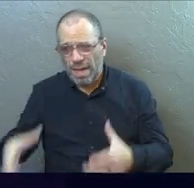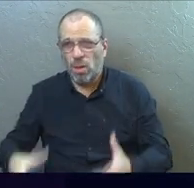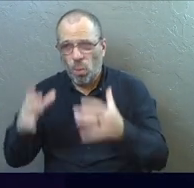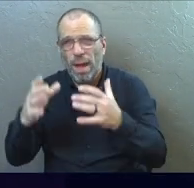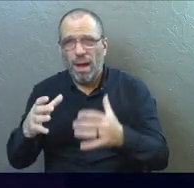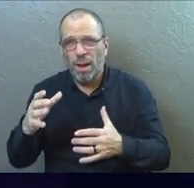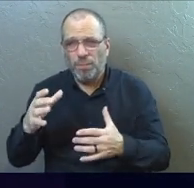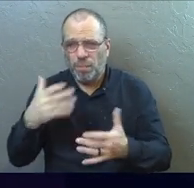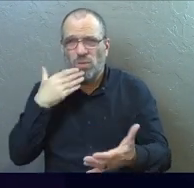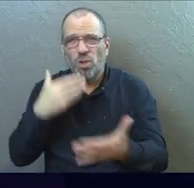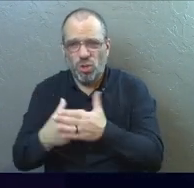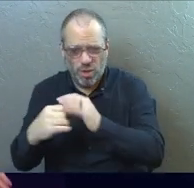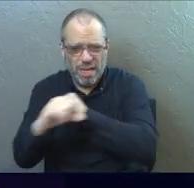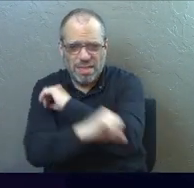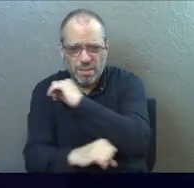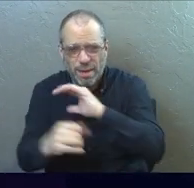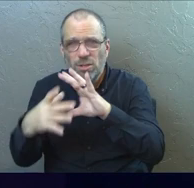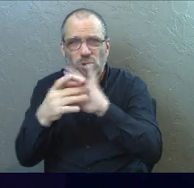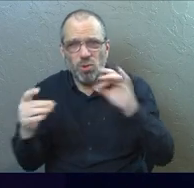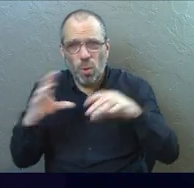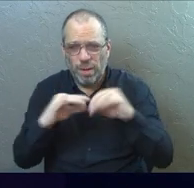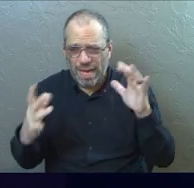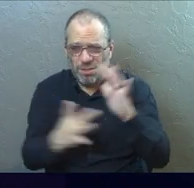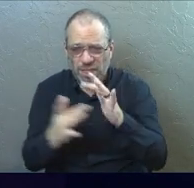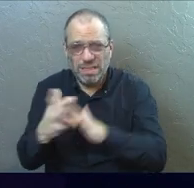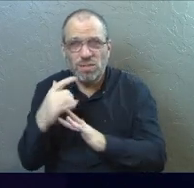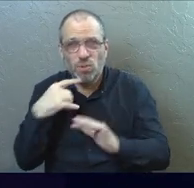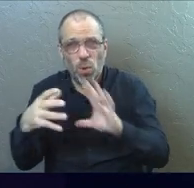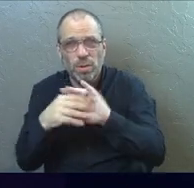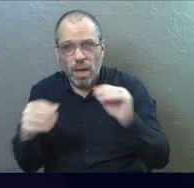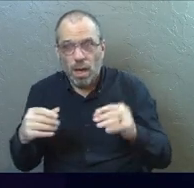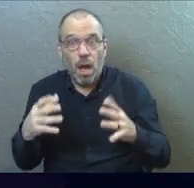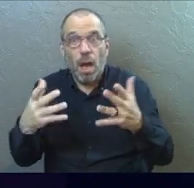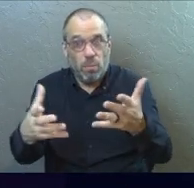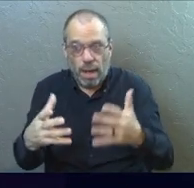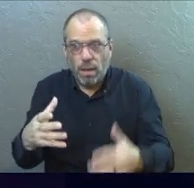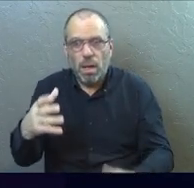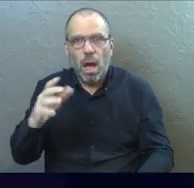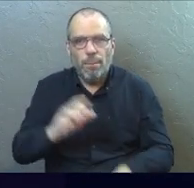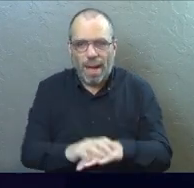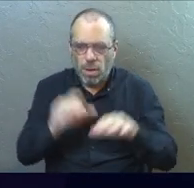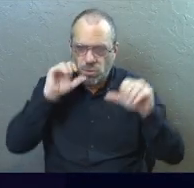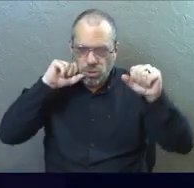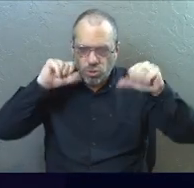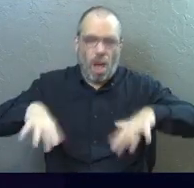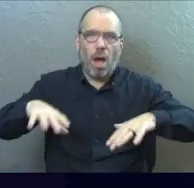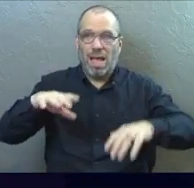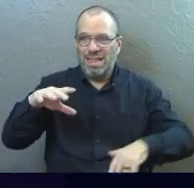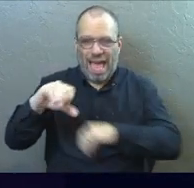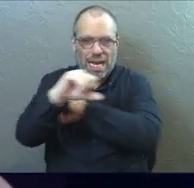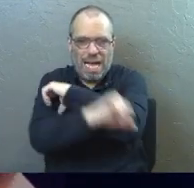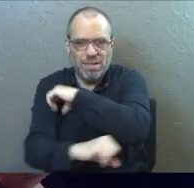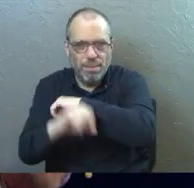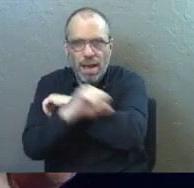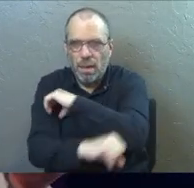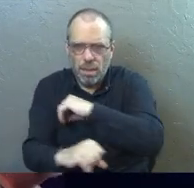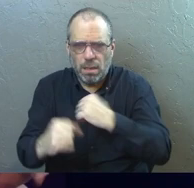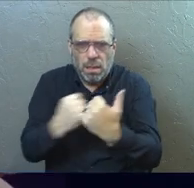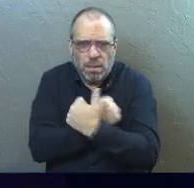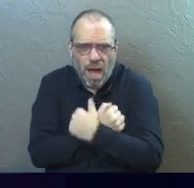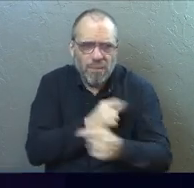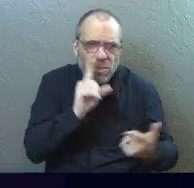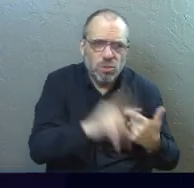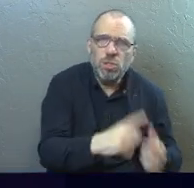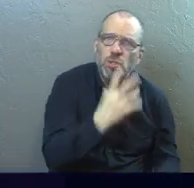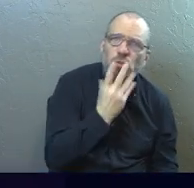good Samaritan story that Jesus told, his parable was actually about the shock that a Samaritan could be so loving